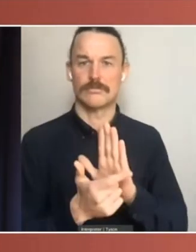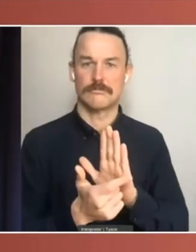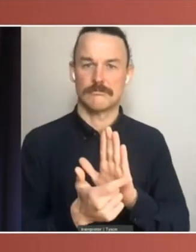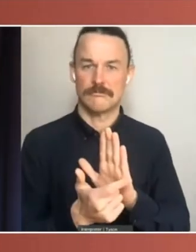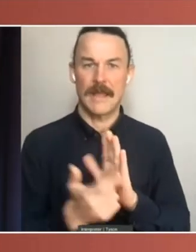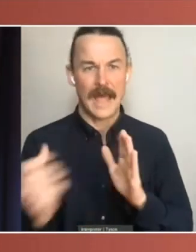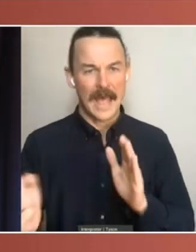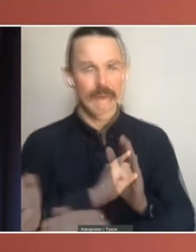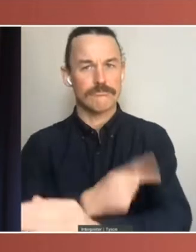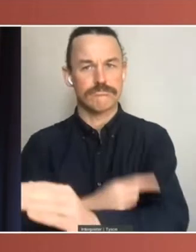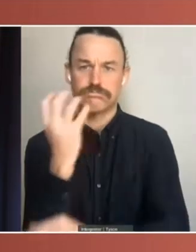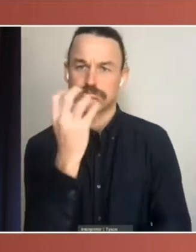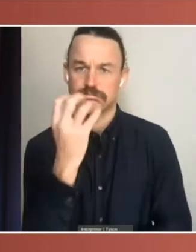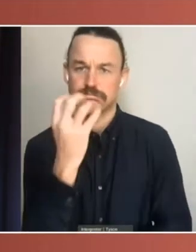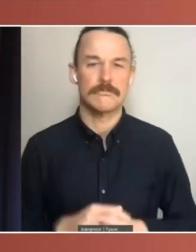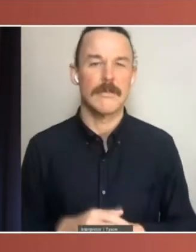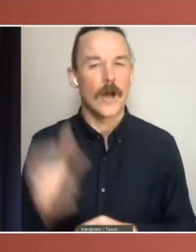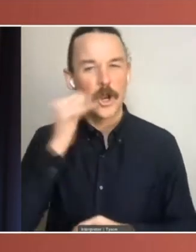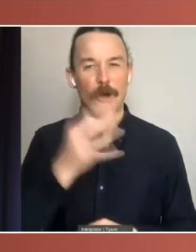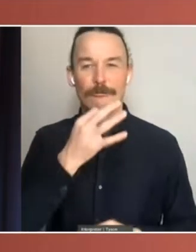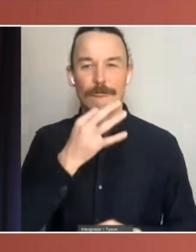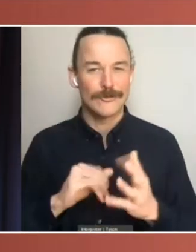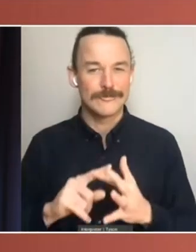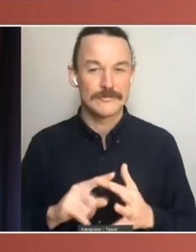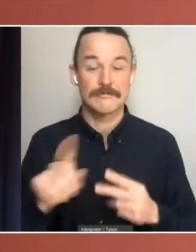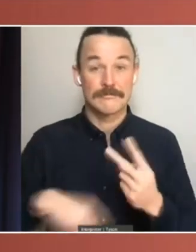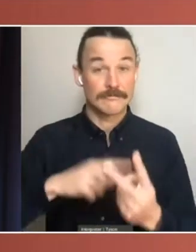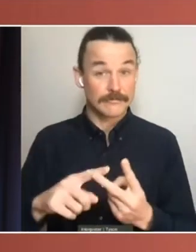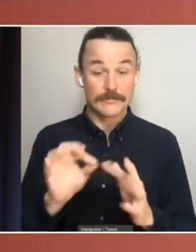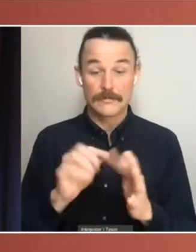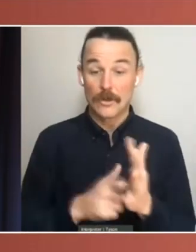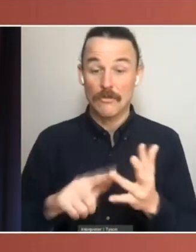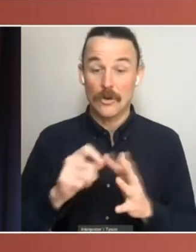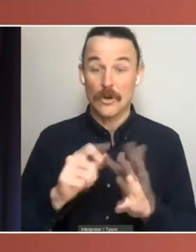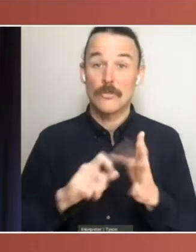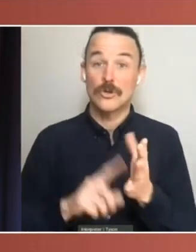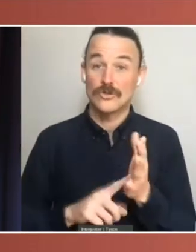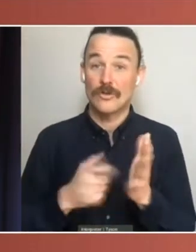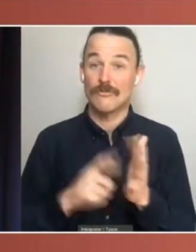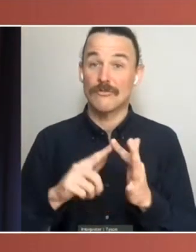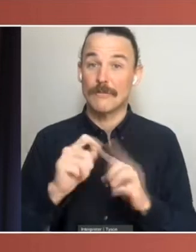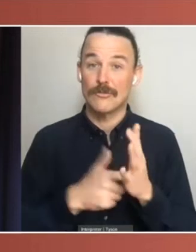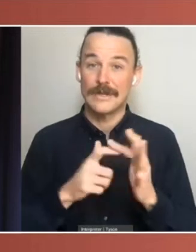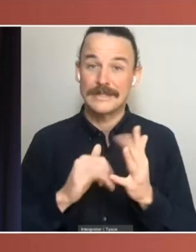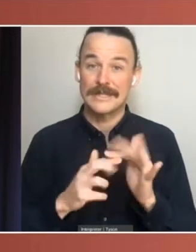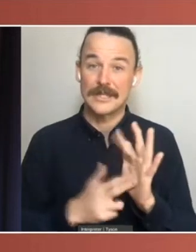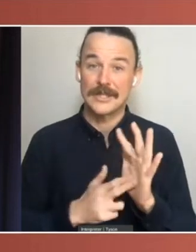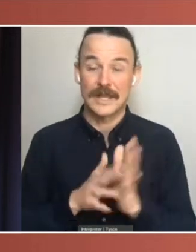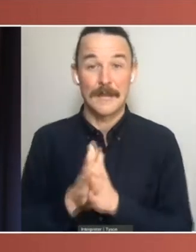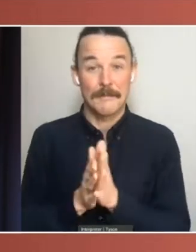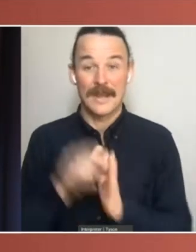its election via proportional representation means it represents people that the House of Representatives fails to represent.